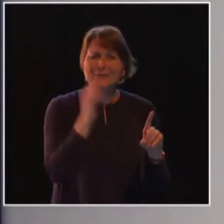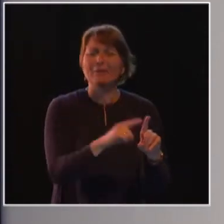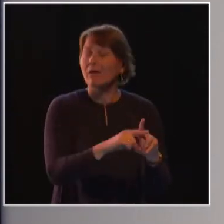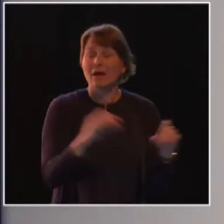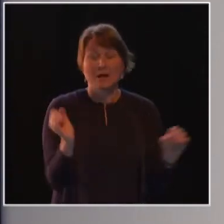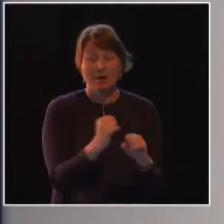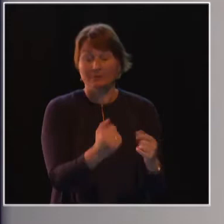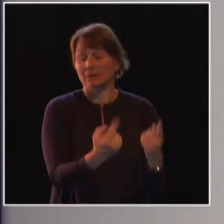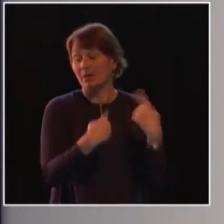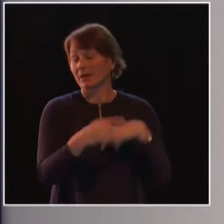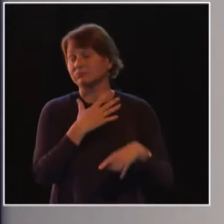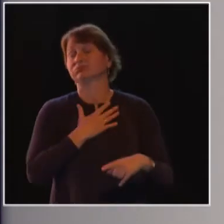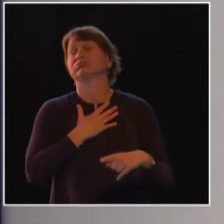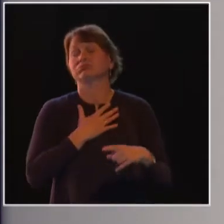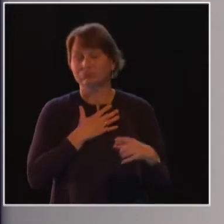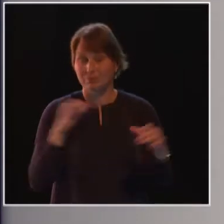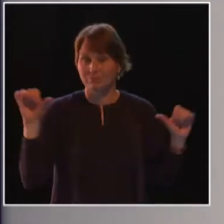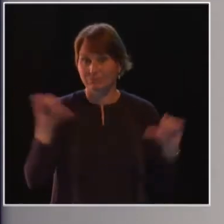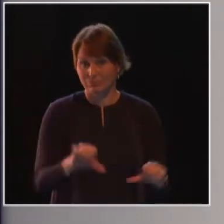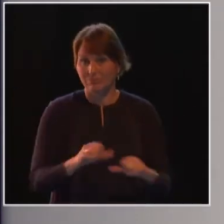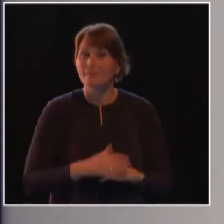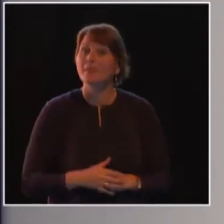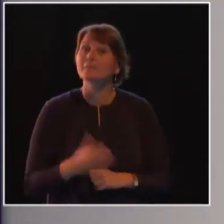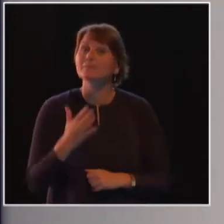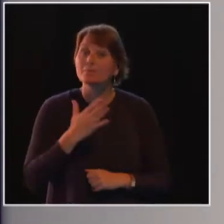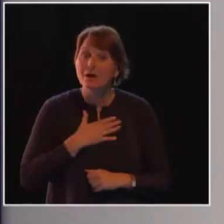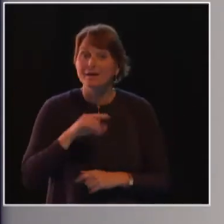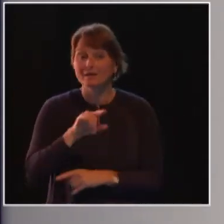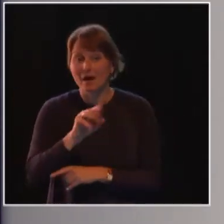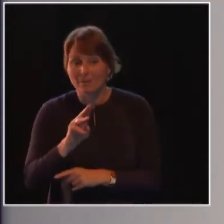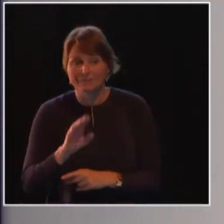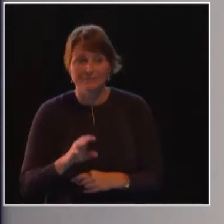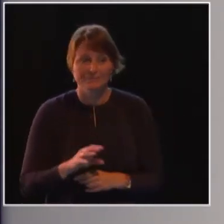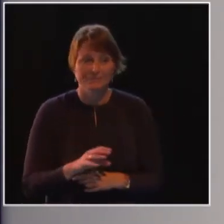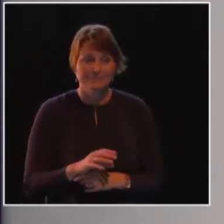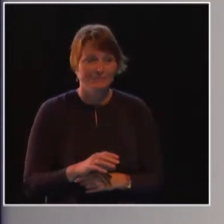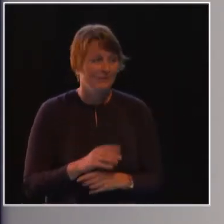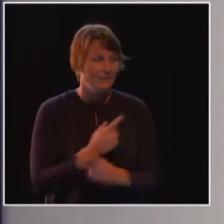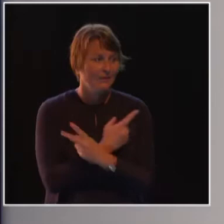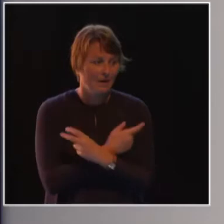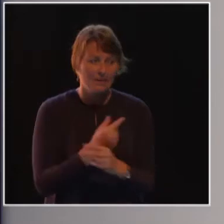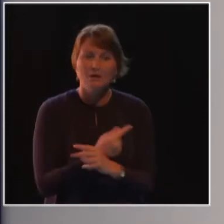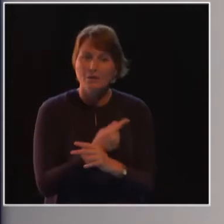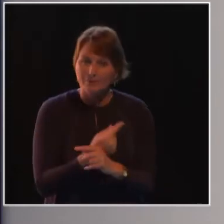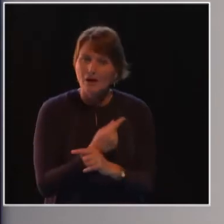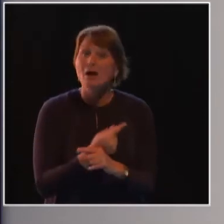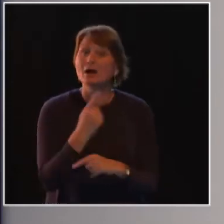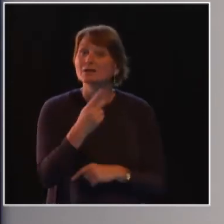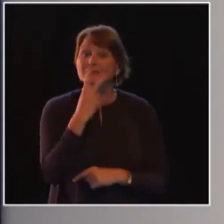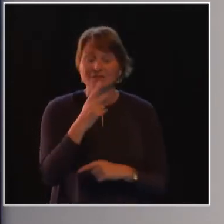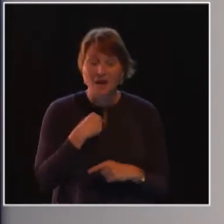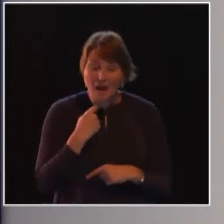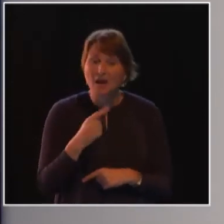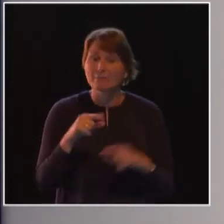And in my office, both in the Gambia and in the U.S., whenever a case of child marriage comes up, they'll see how I